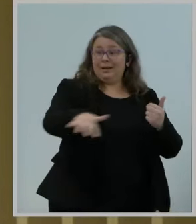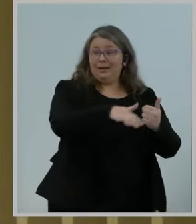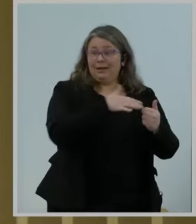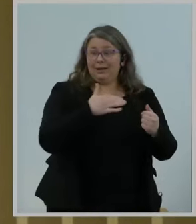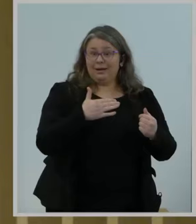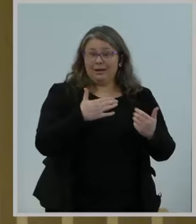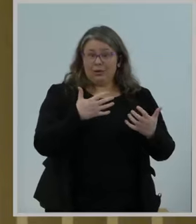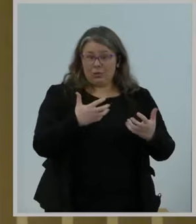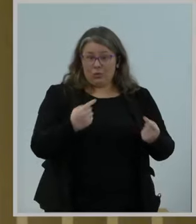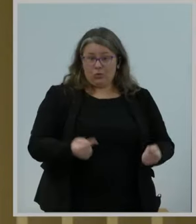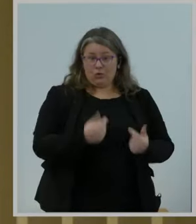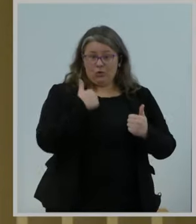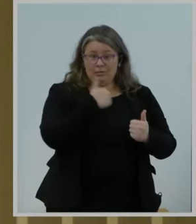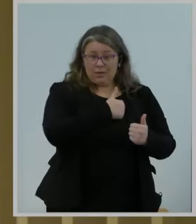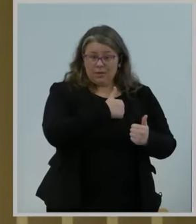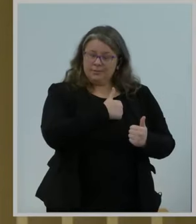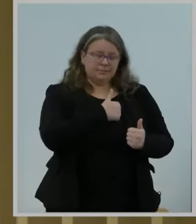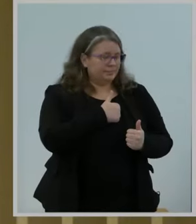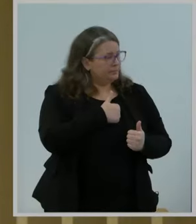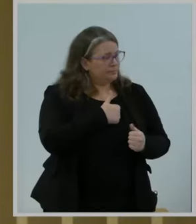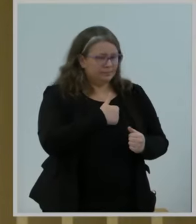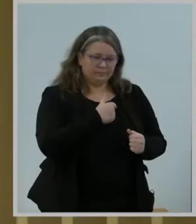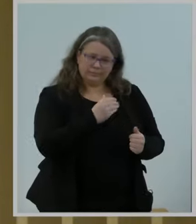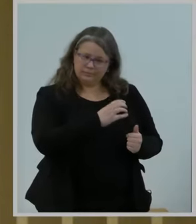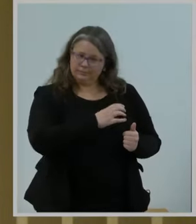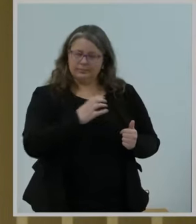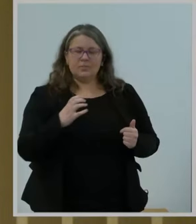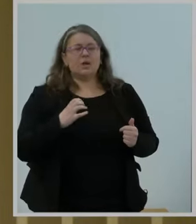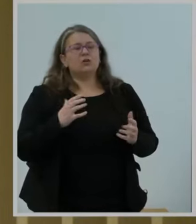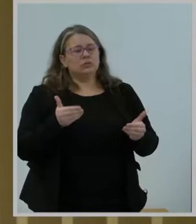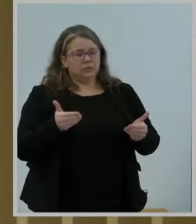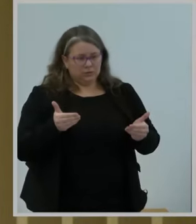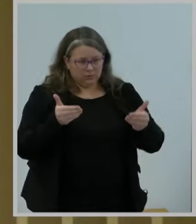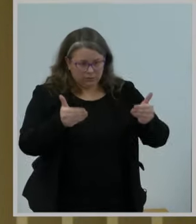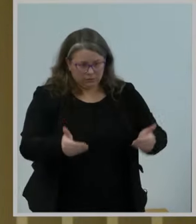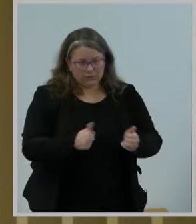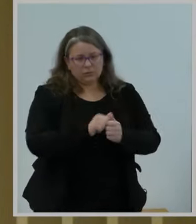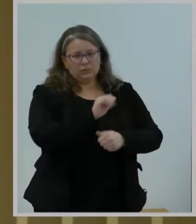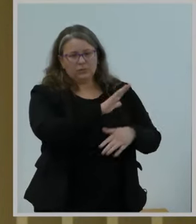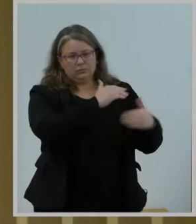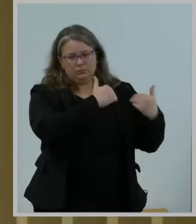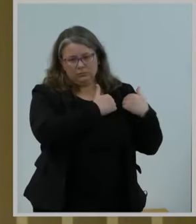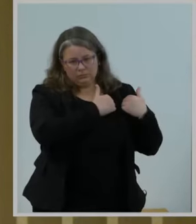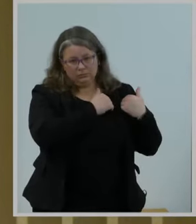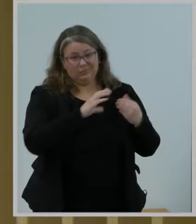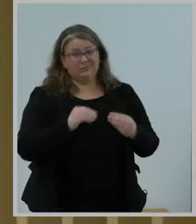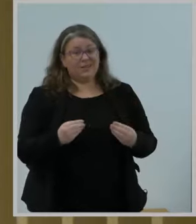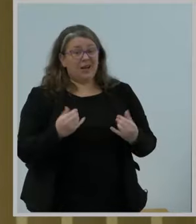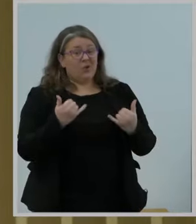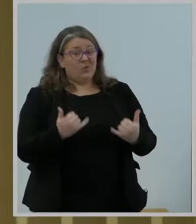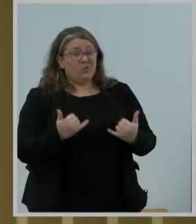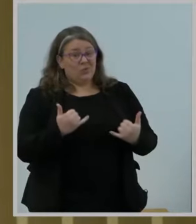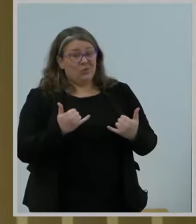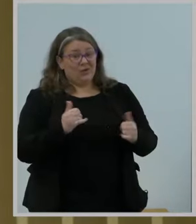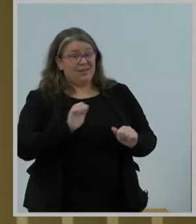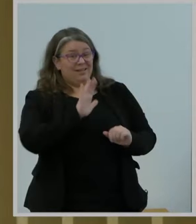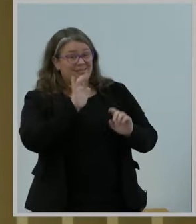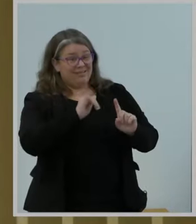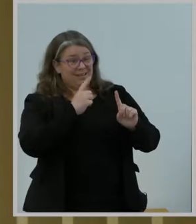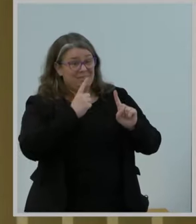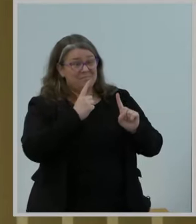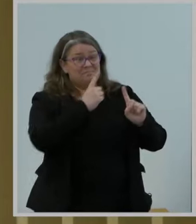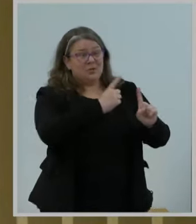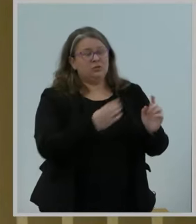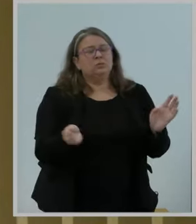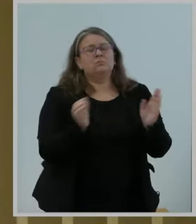defense. In today's world, that mission is more important than ever. Wars in the Ukraine and the